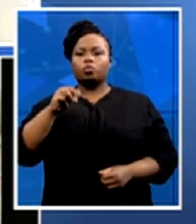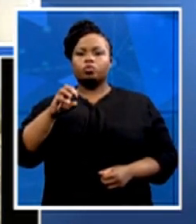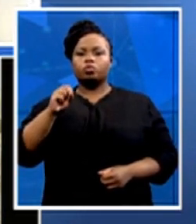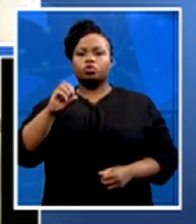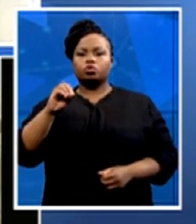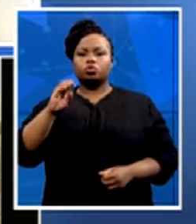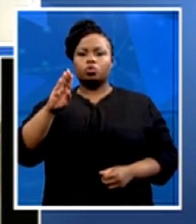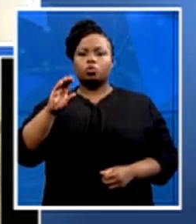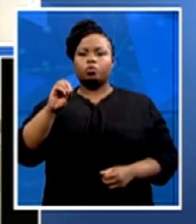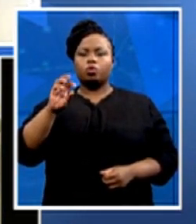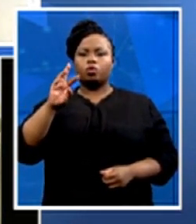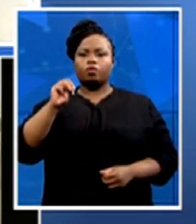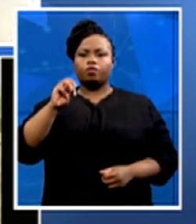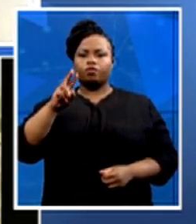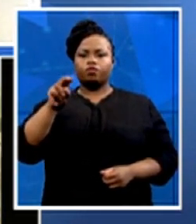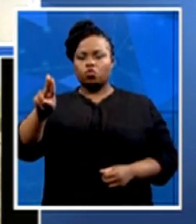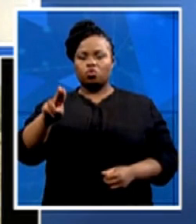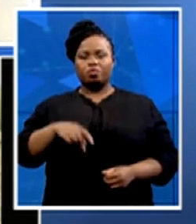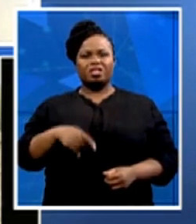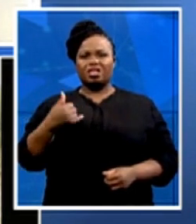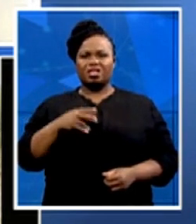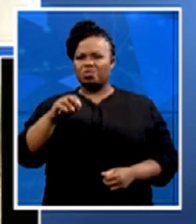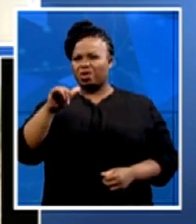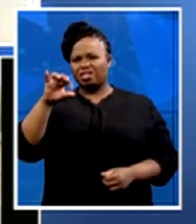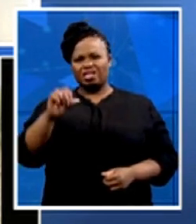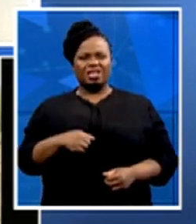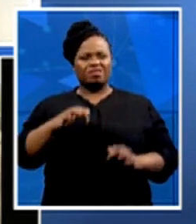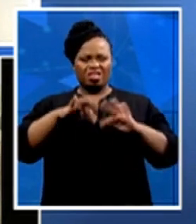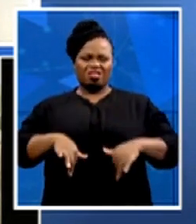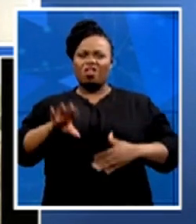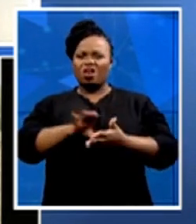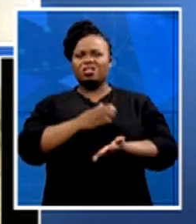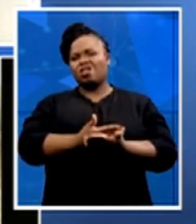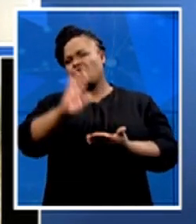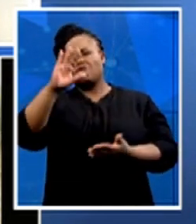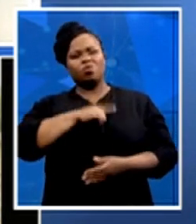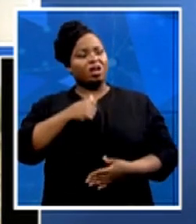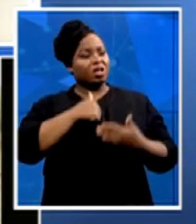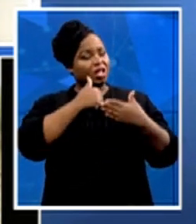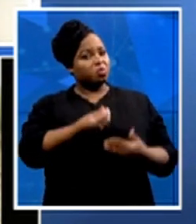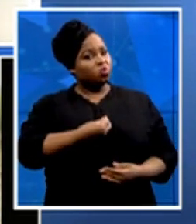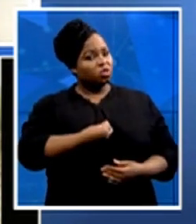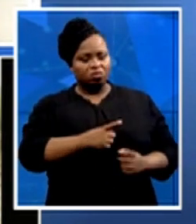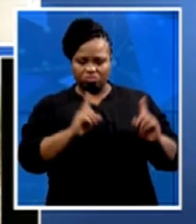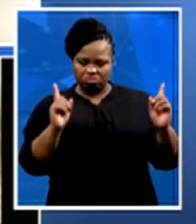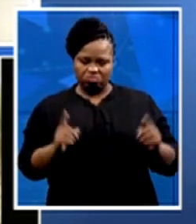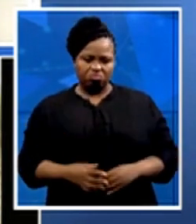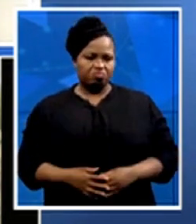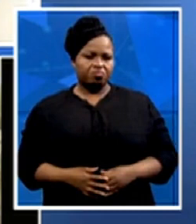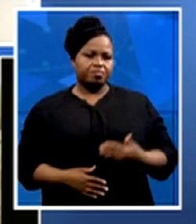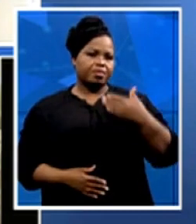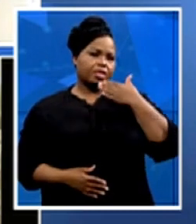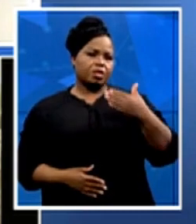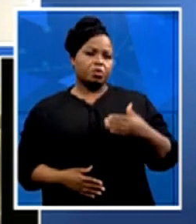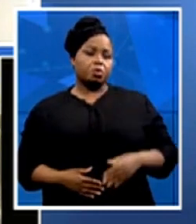be scrapped. Should be scrapped. It's not of good assistance to young people. Thank you. Sabelo is so eloquent in his points. I